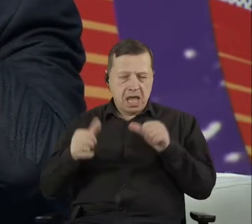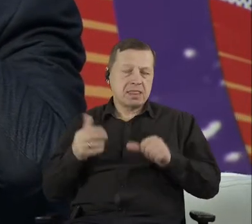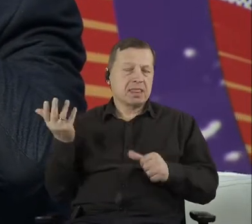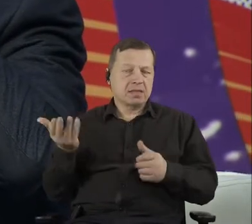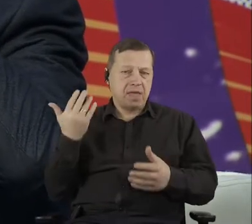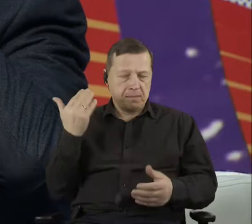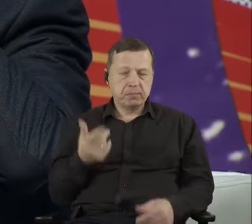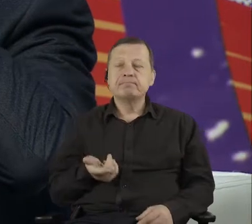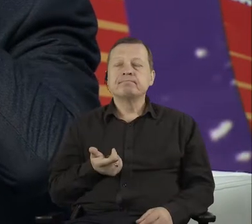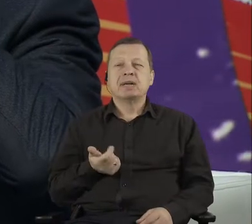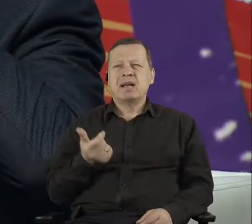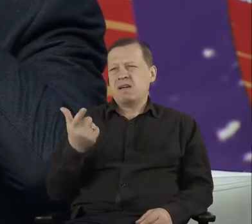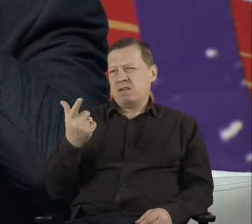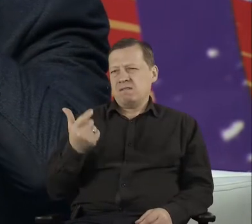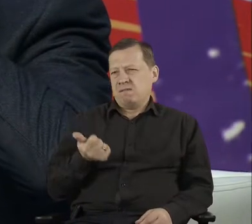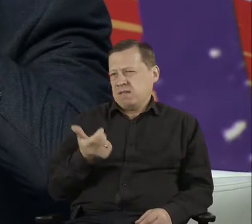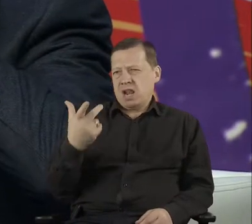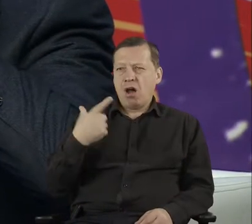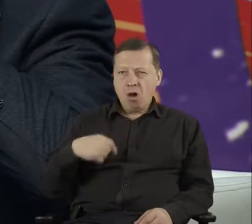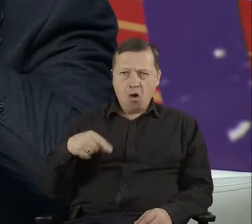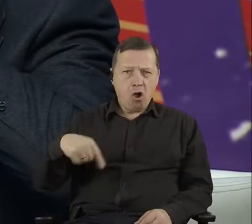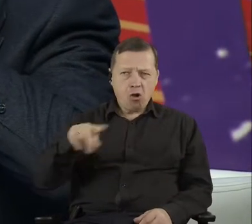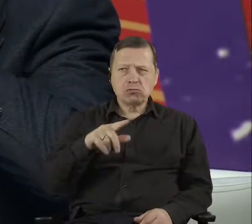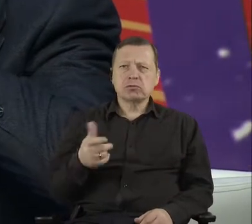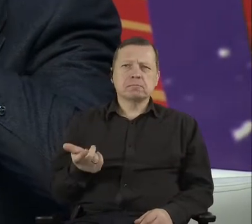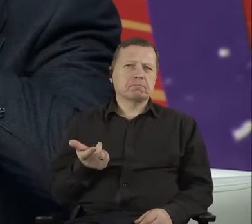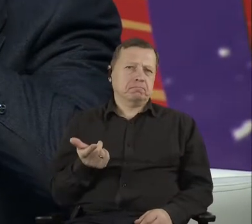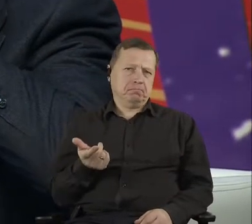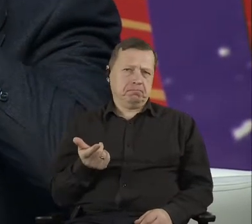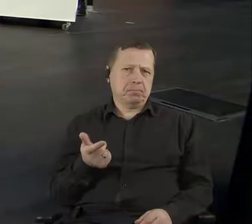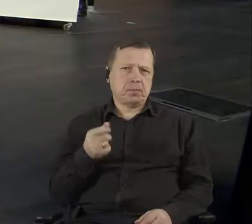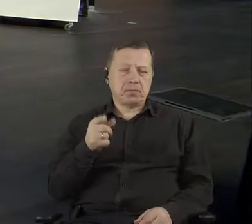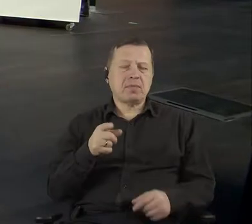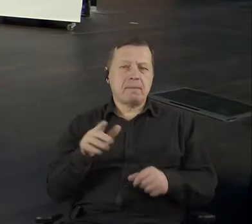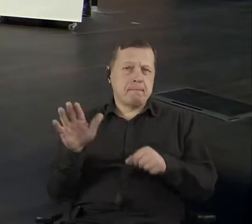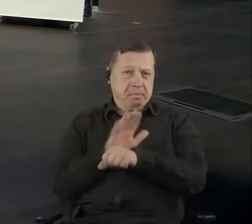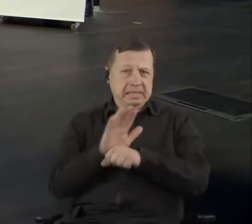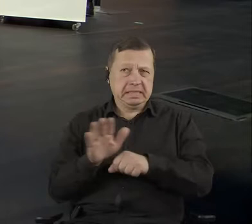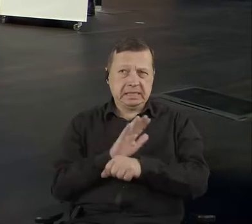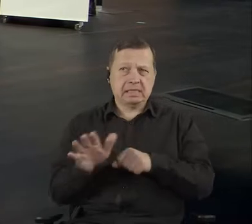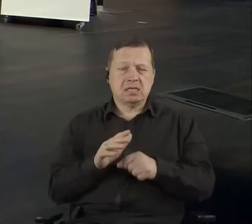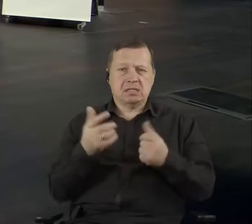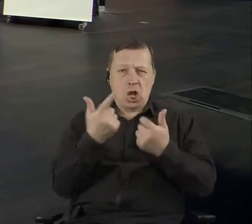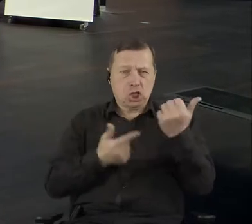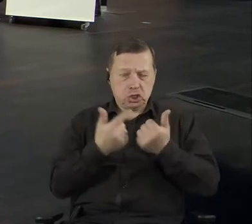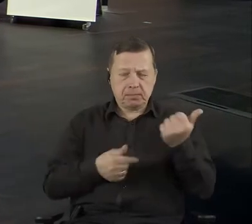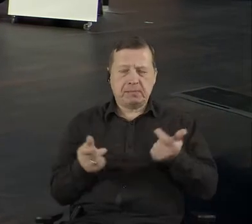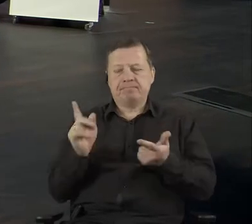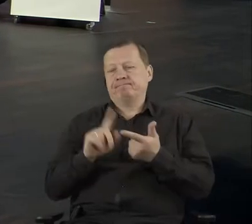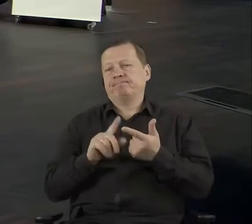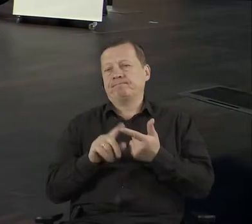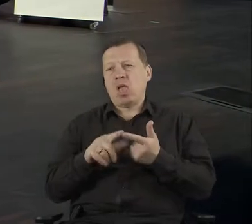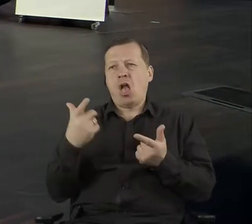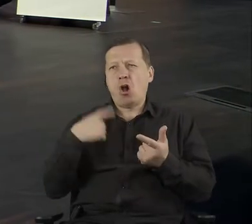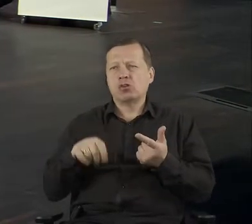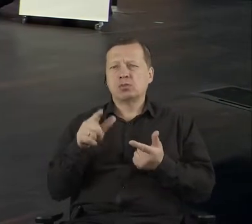experience and, uh, who had a chance to, to be a part of the professional business organizations and, and be a part of